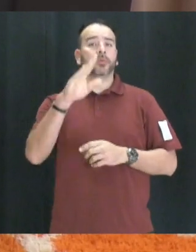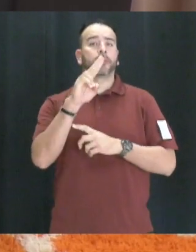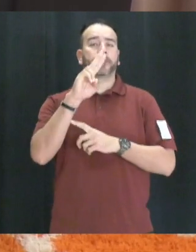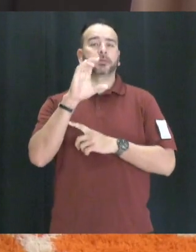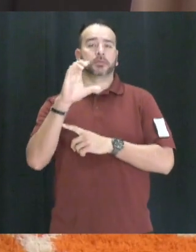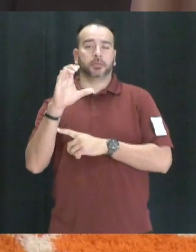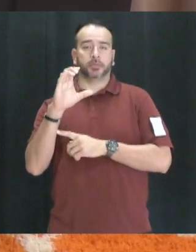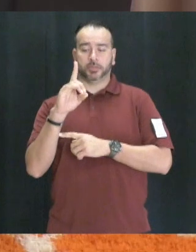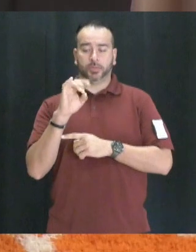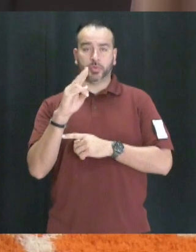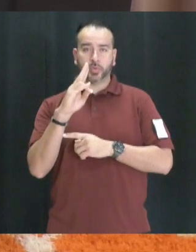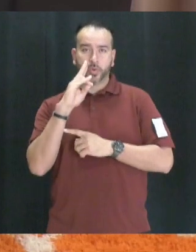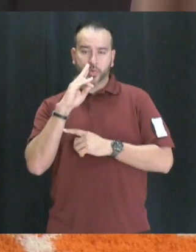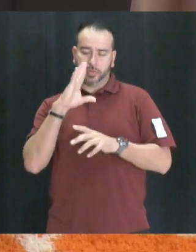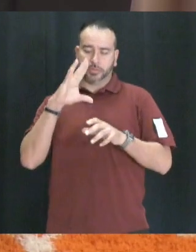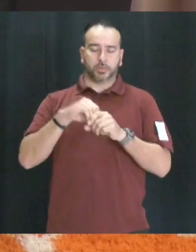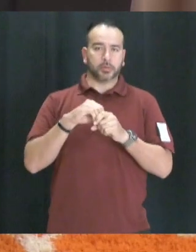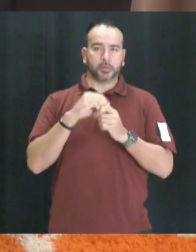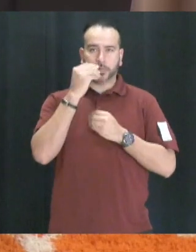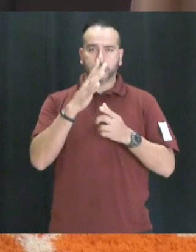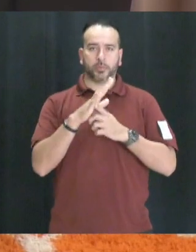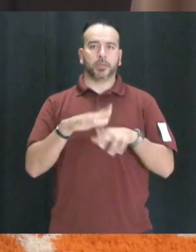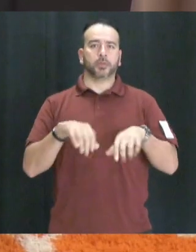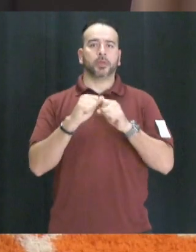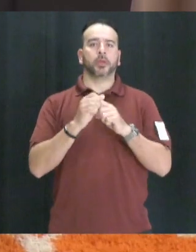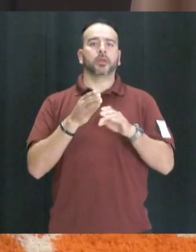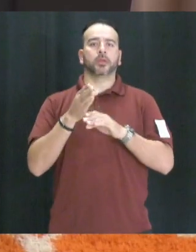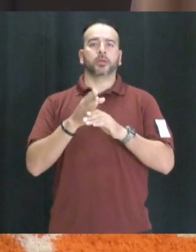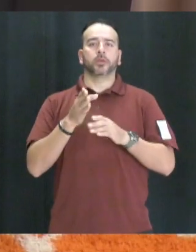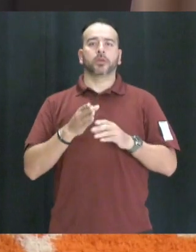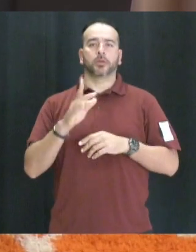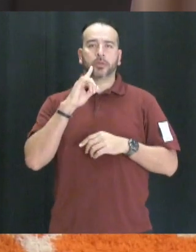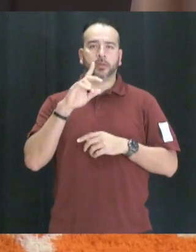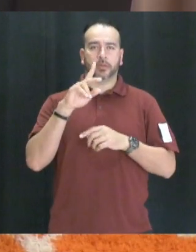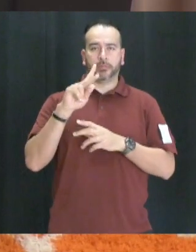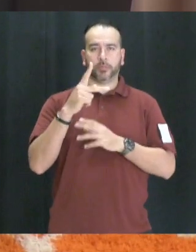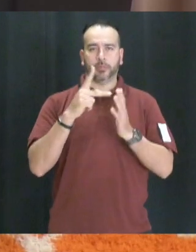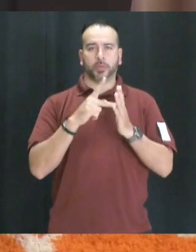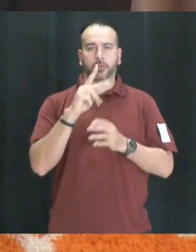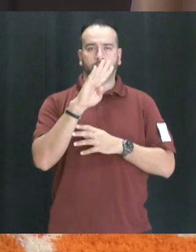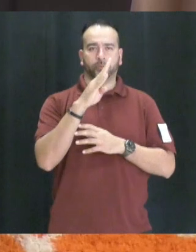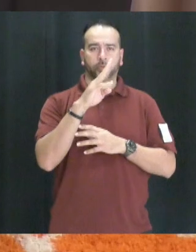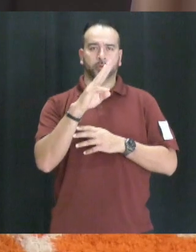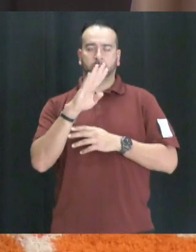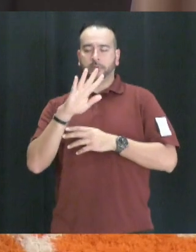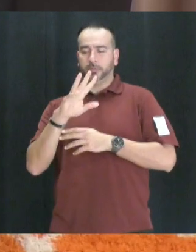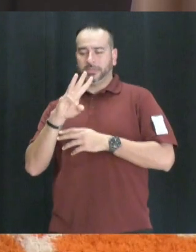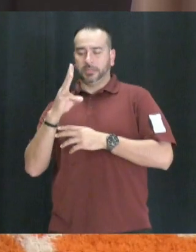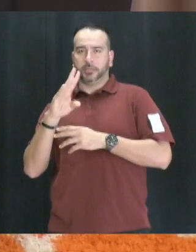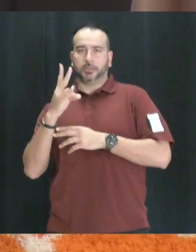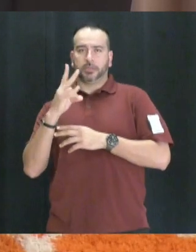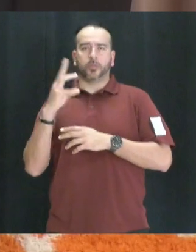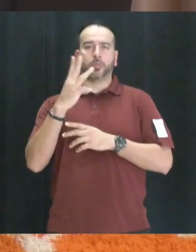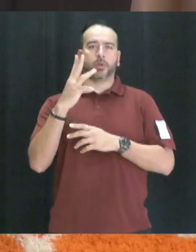Valencia Dual Enrollment Information Session taking place in the College and Career Center during periods 4, 6, and 7 on Wednesday,